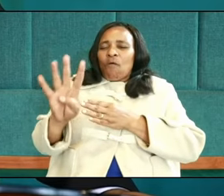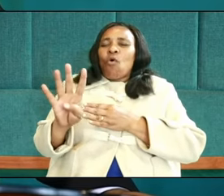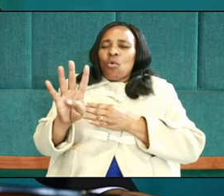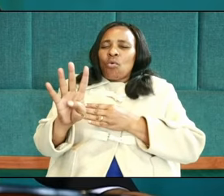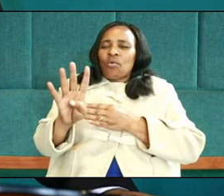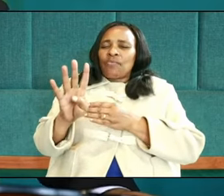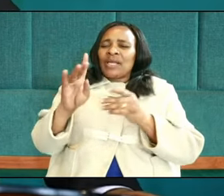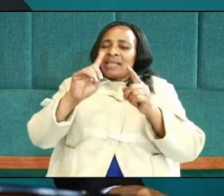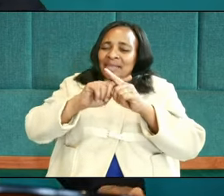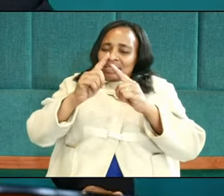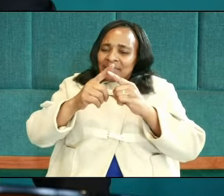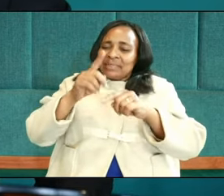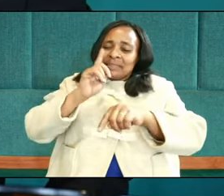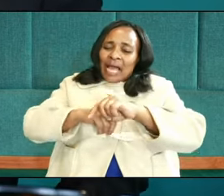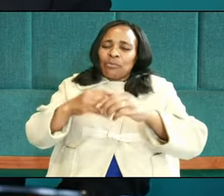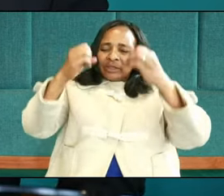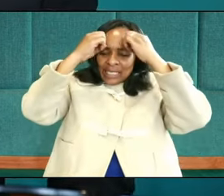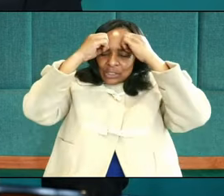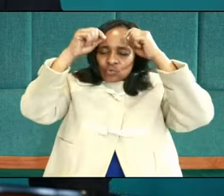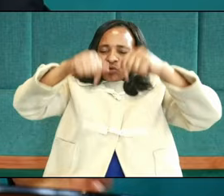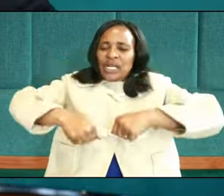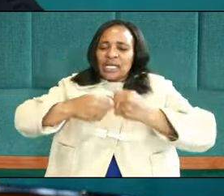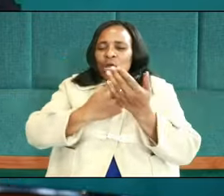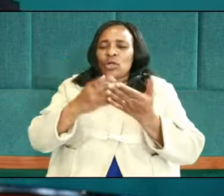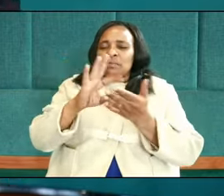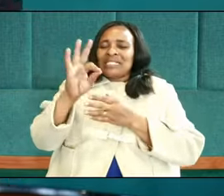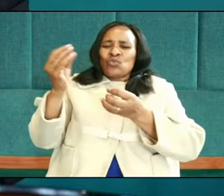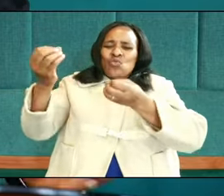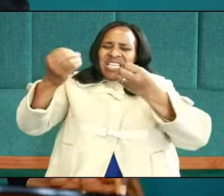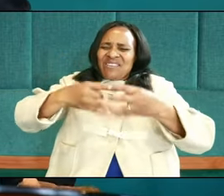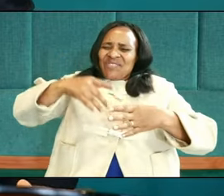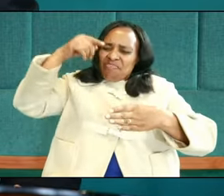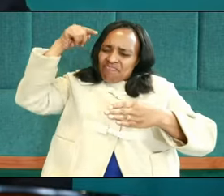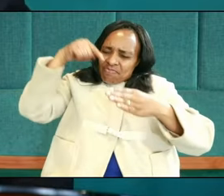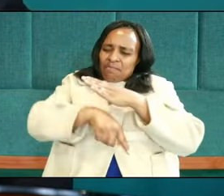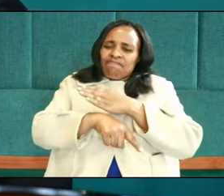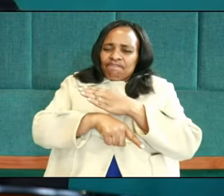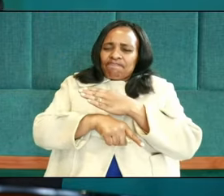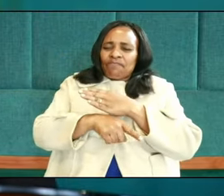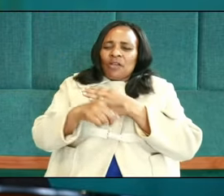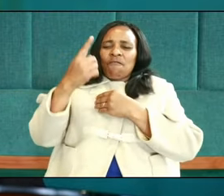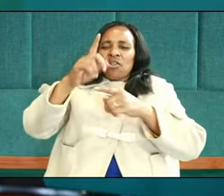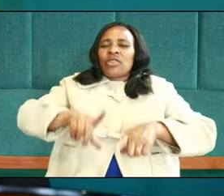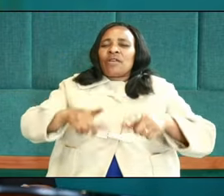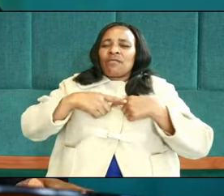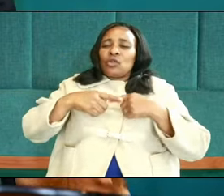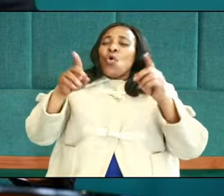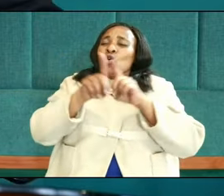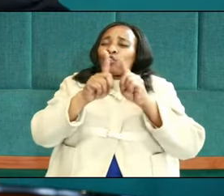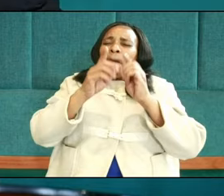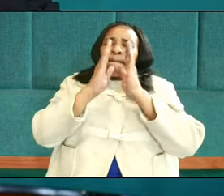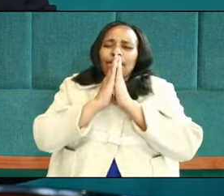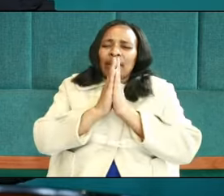As we study today, we ask that the Holy Spirit will give us insight for living. We also pray that